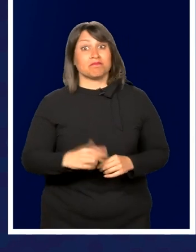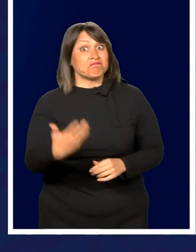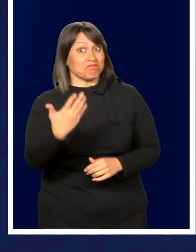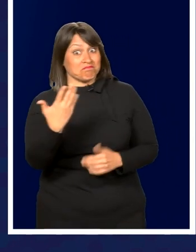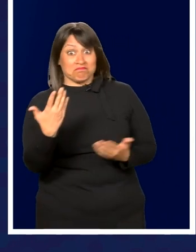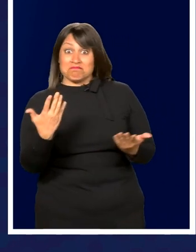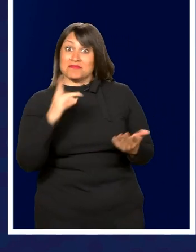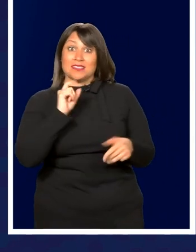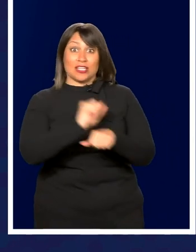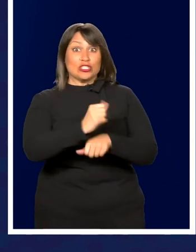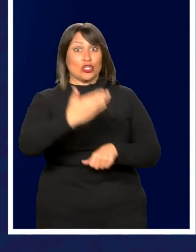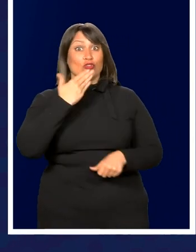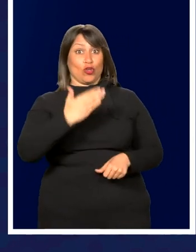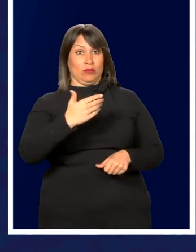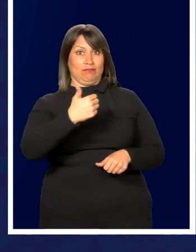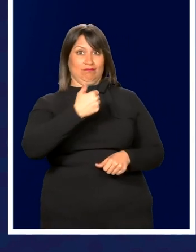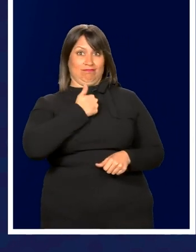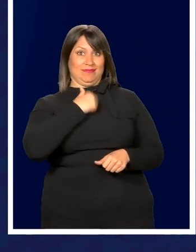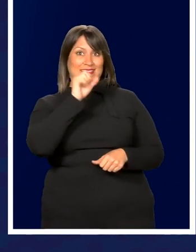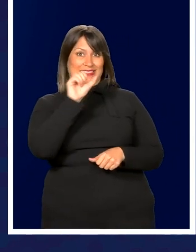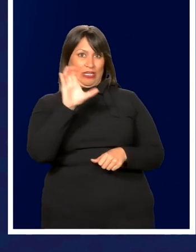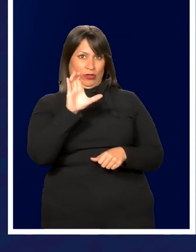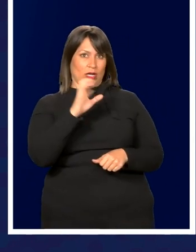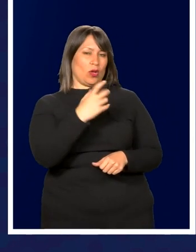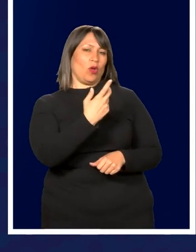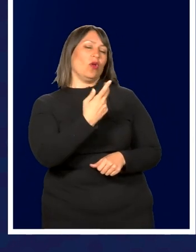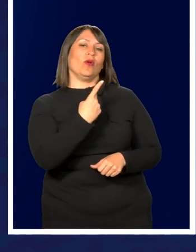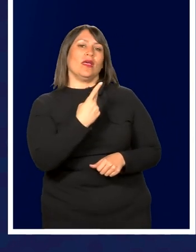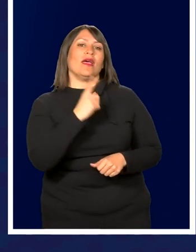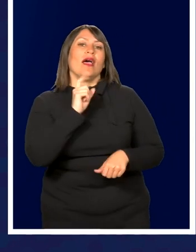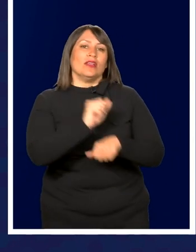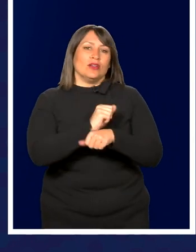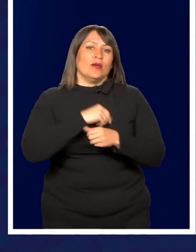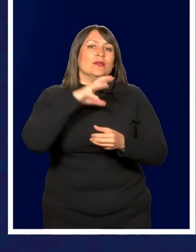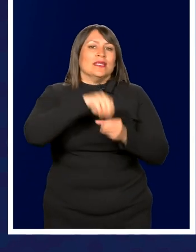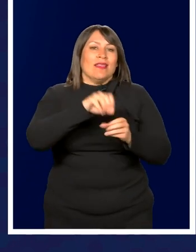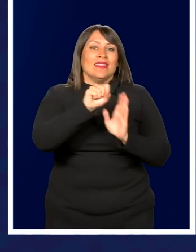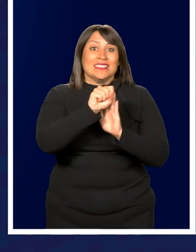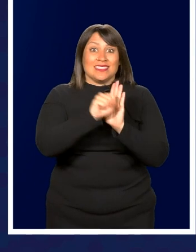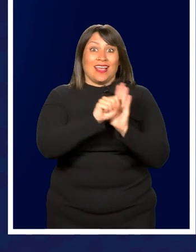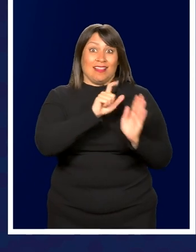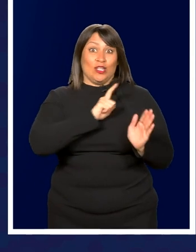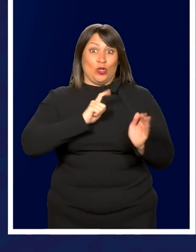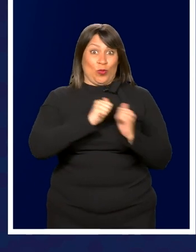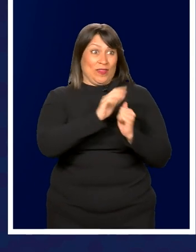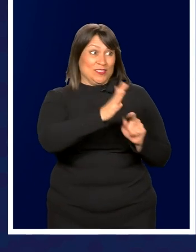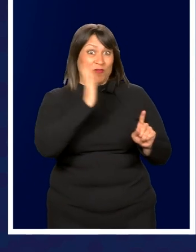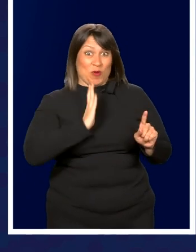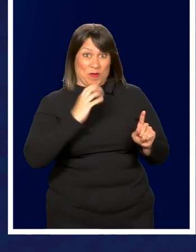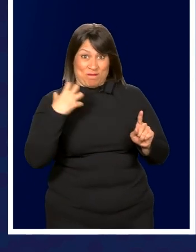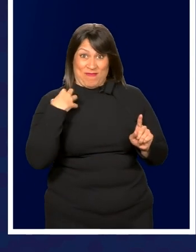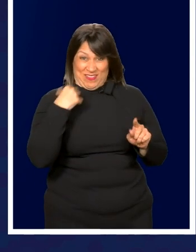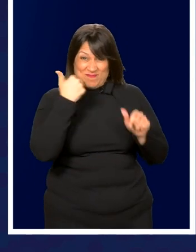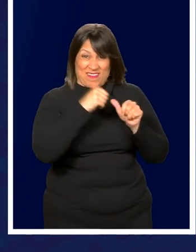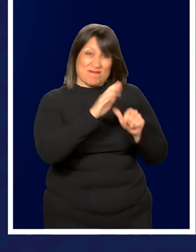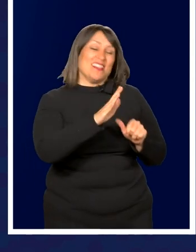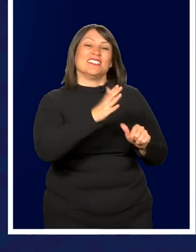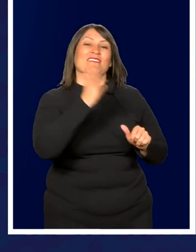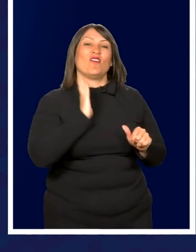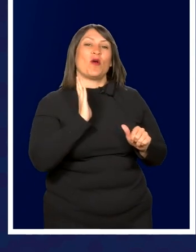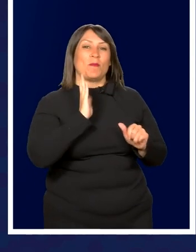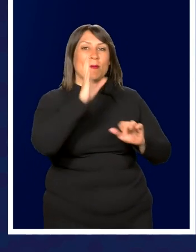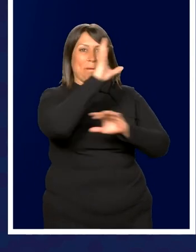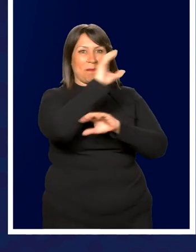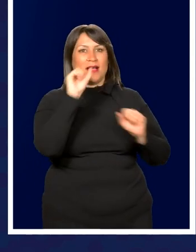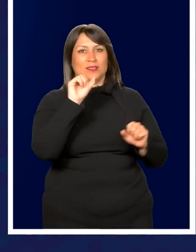Let me tell you that the secretary and I, you've got to realize that I actually was in the state legislature with his former boss. Remember, his former